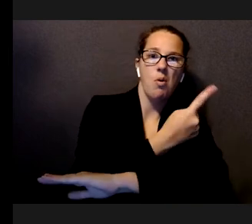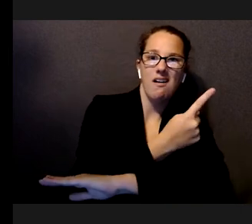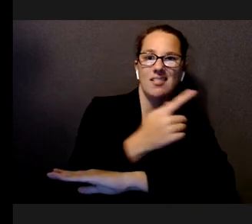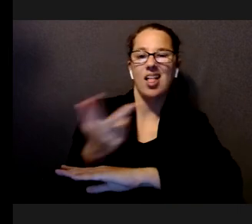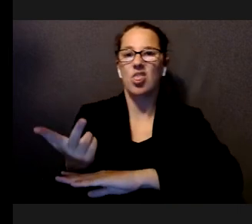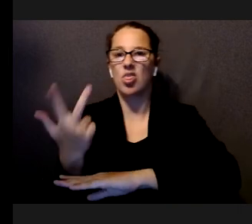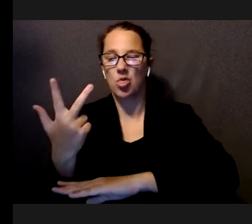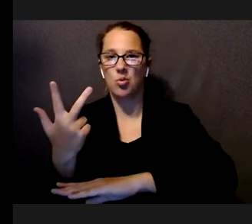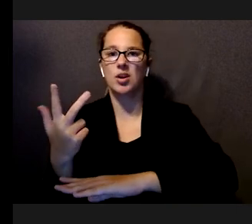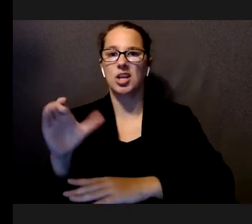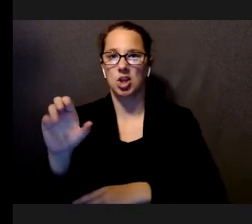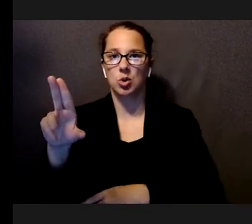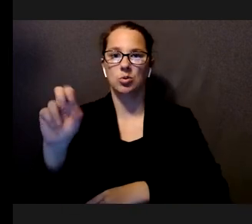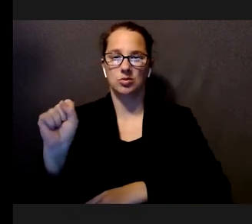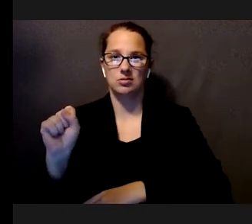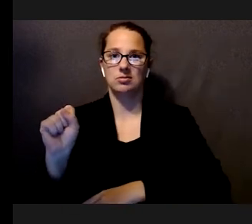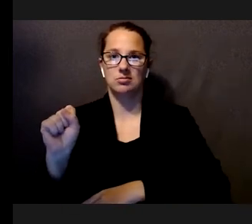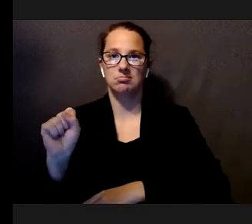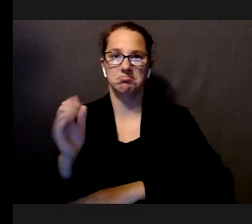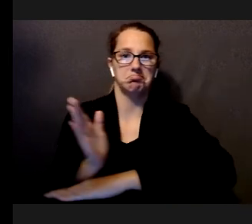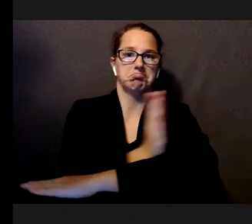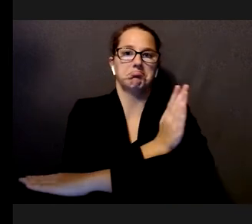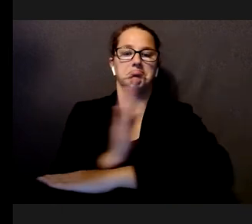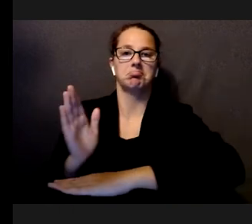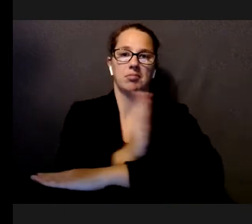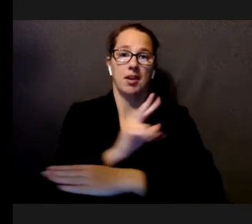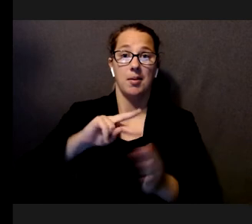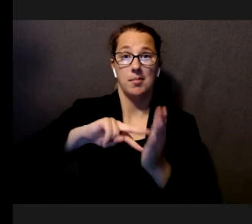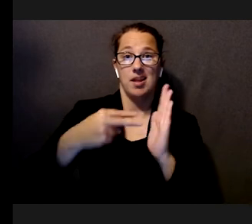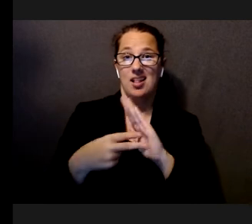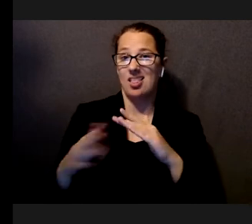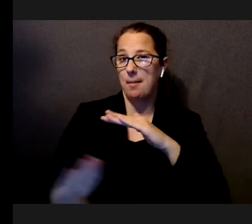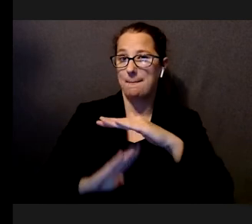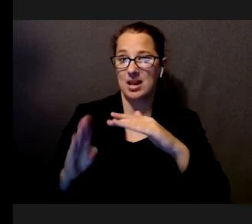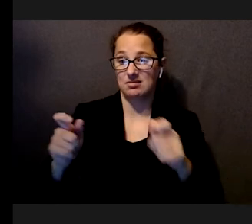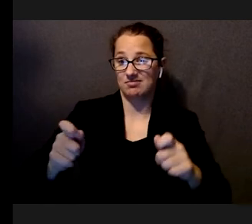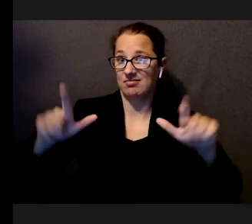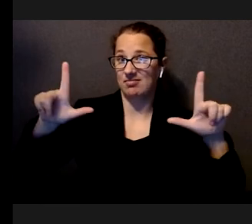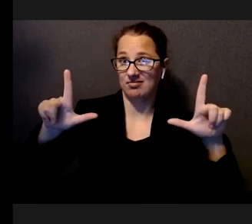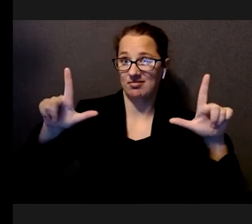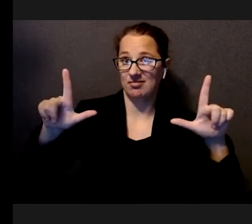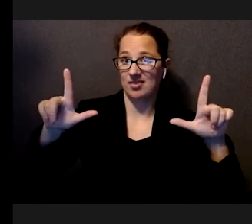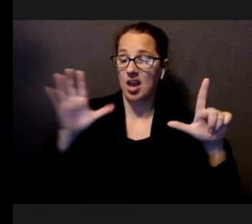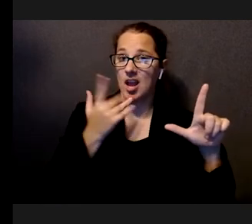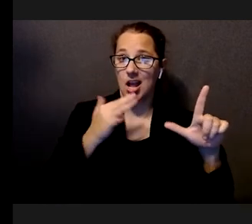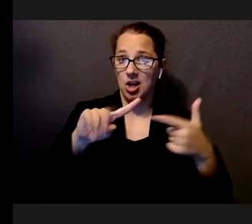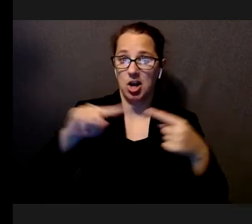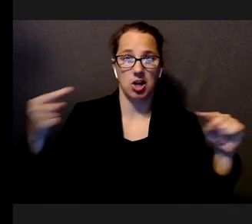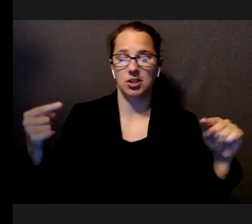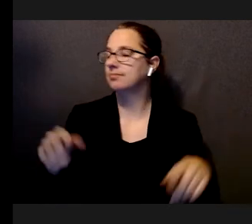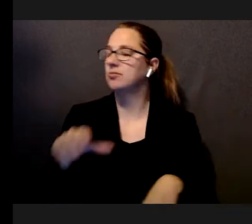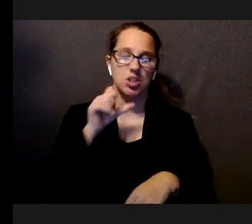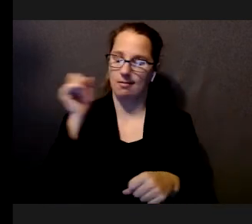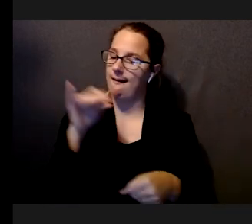to three of the cues, meaning that the basic magnification enhancement was not enough